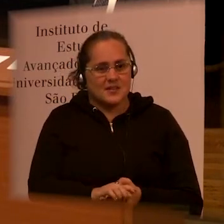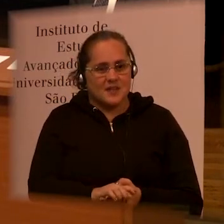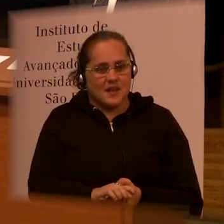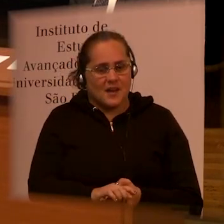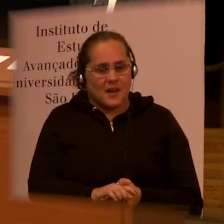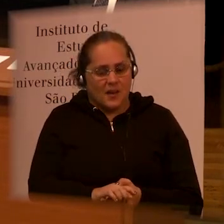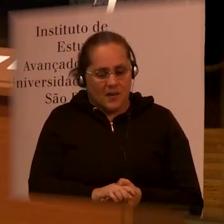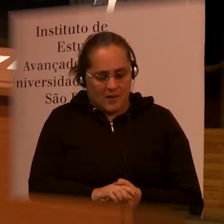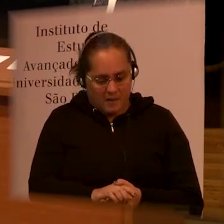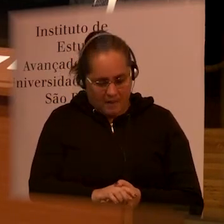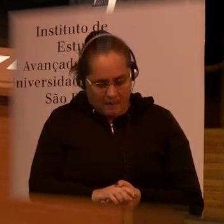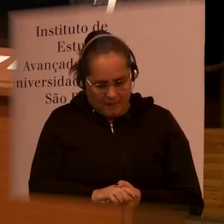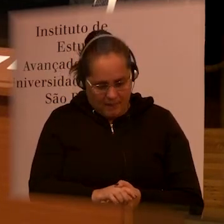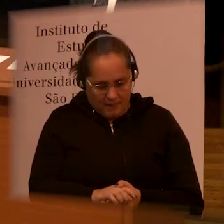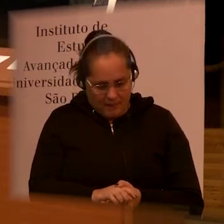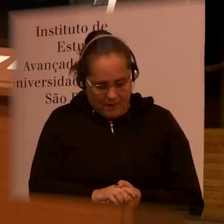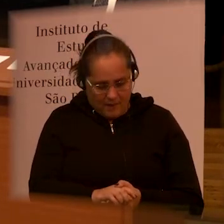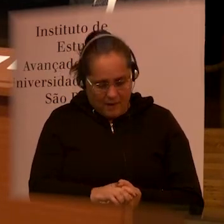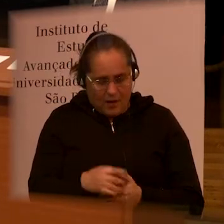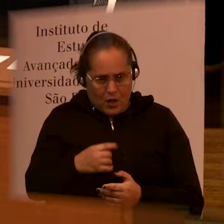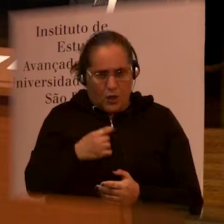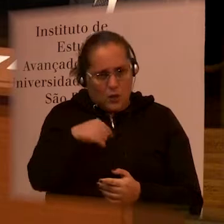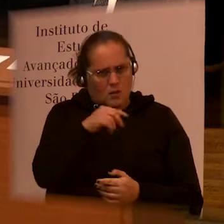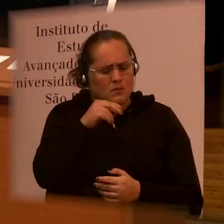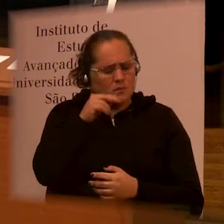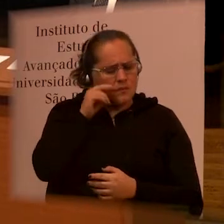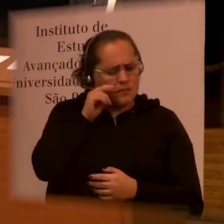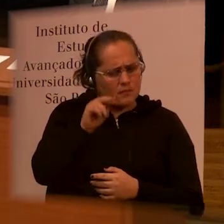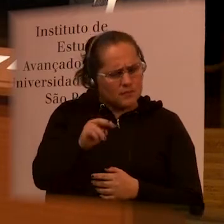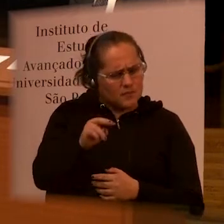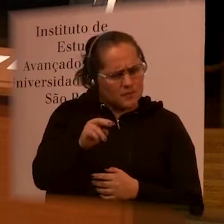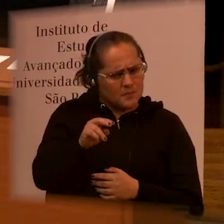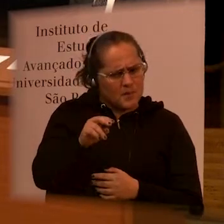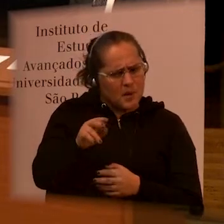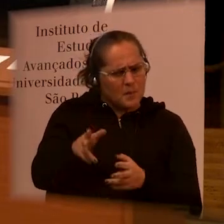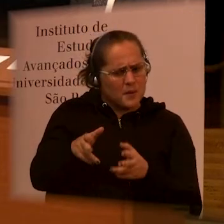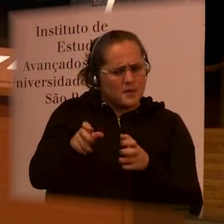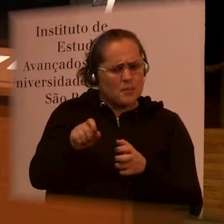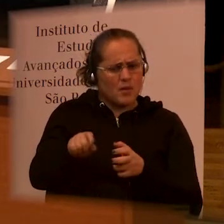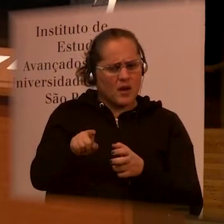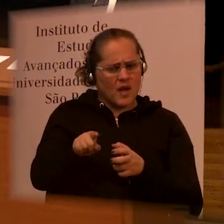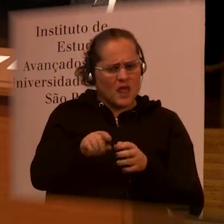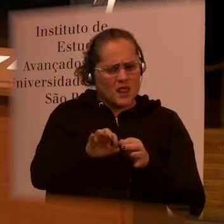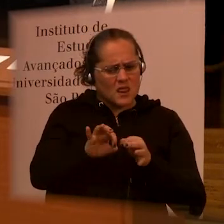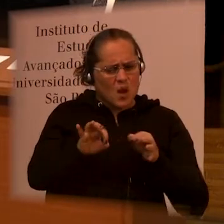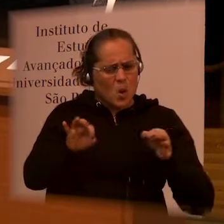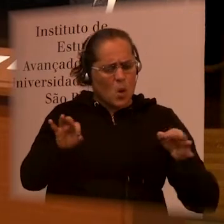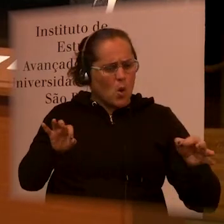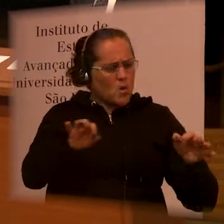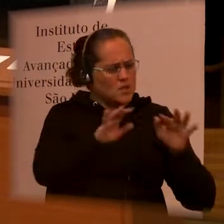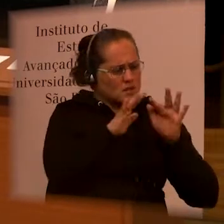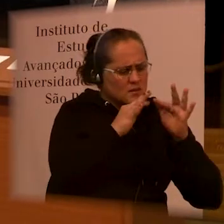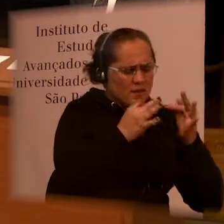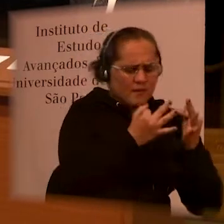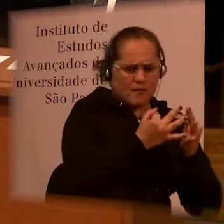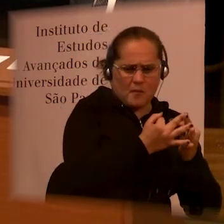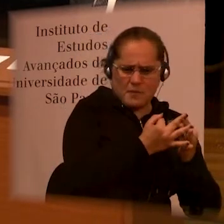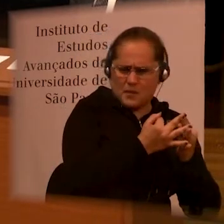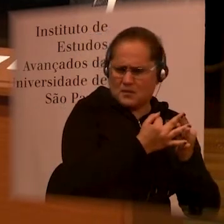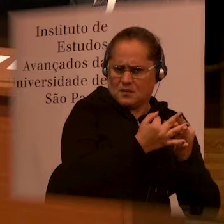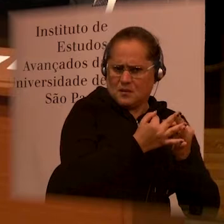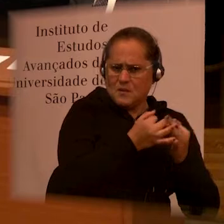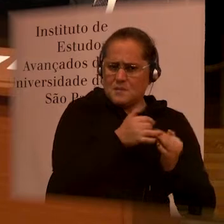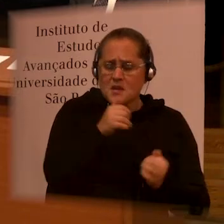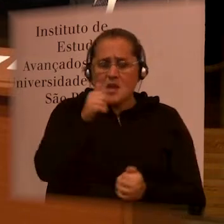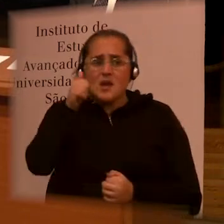they were away from their families. And so that made them vulnerable, single girls alone. And the second is that the girls were often